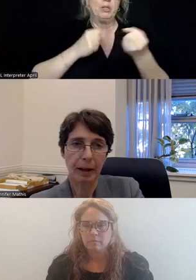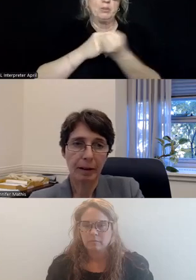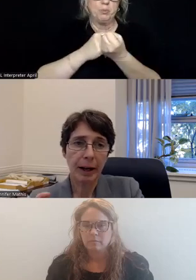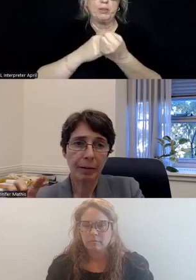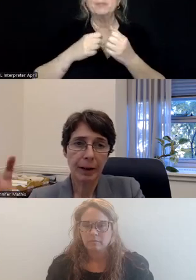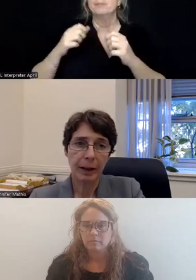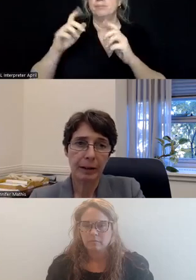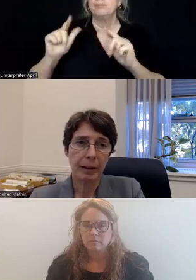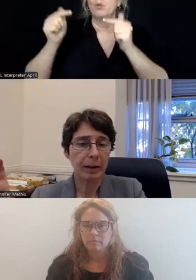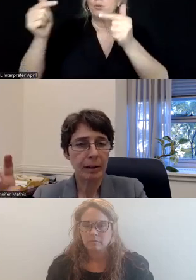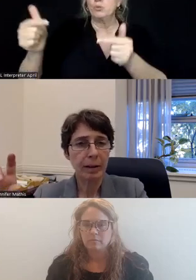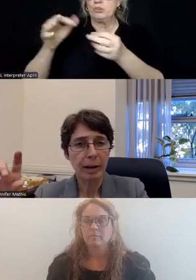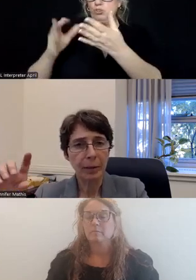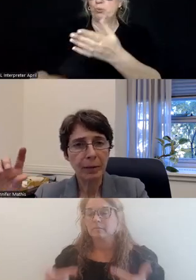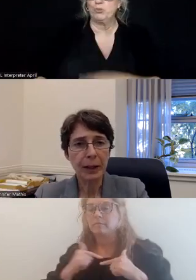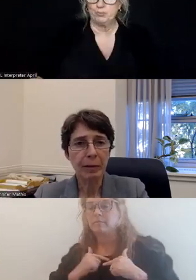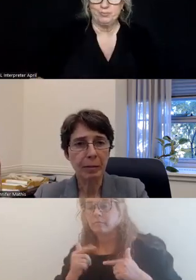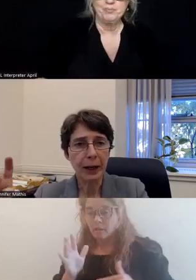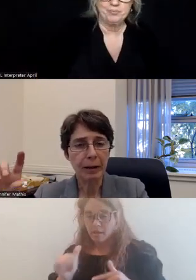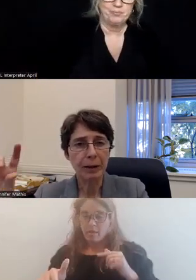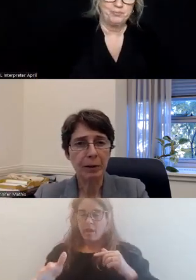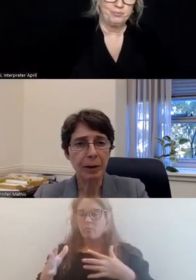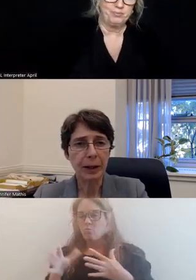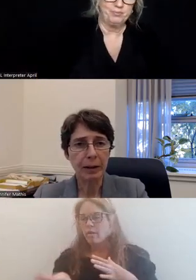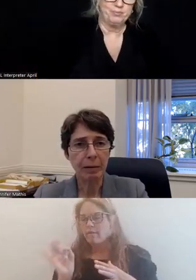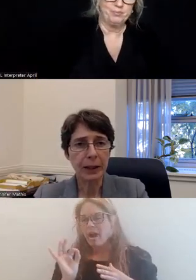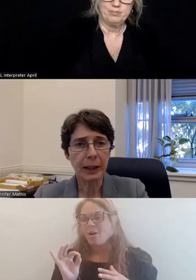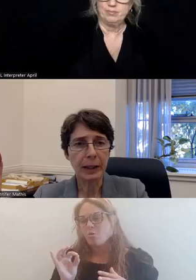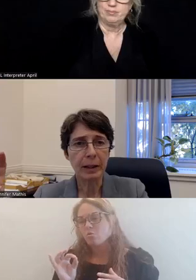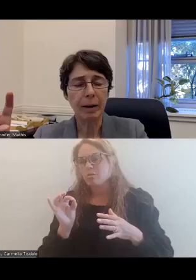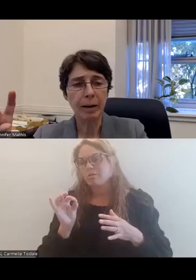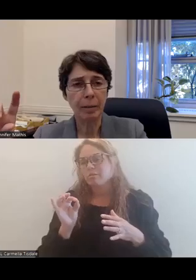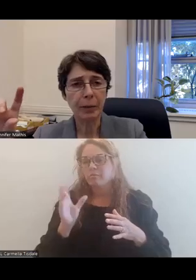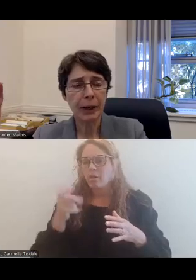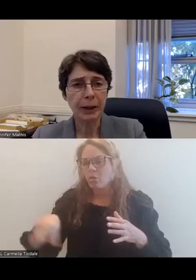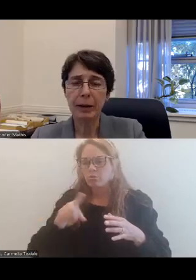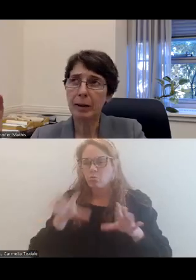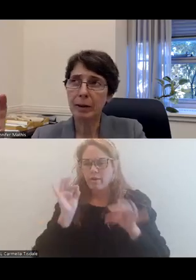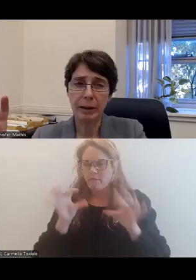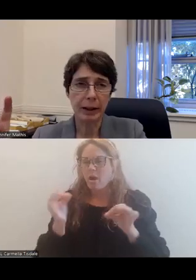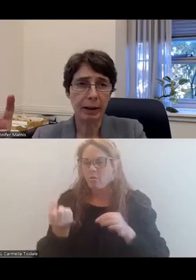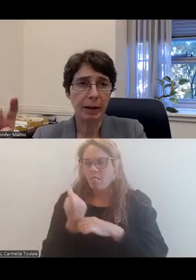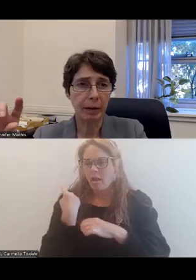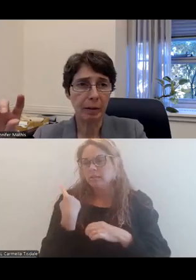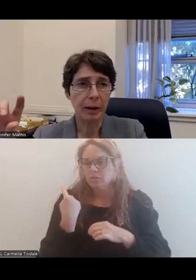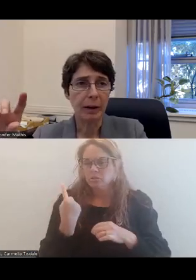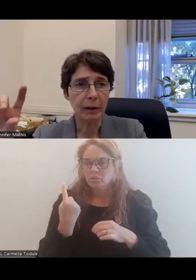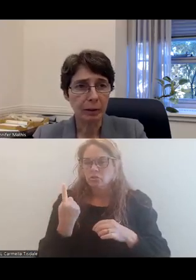And that findings is something of a companion to findings that we did the prior year concerning